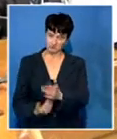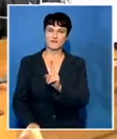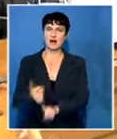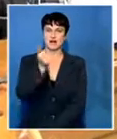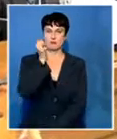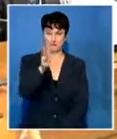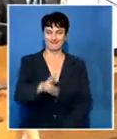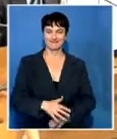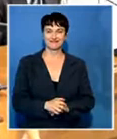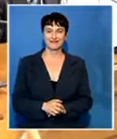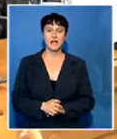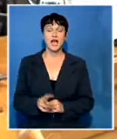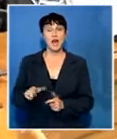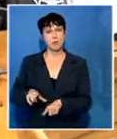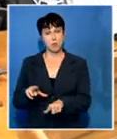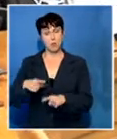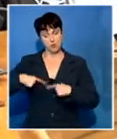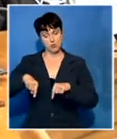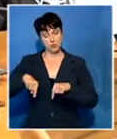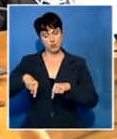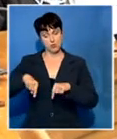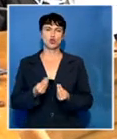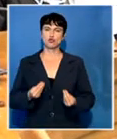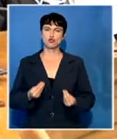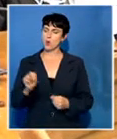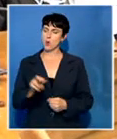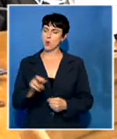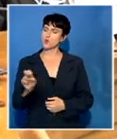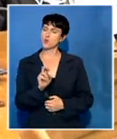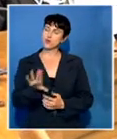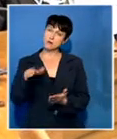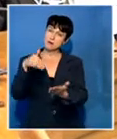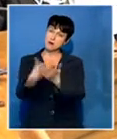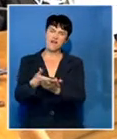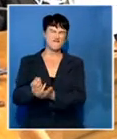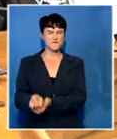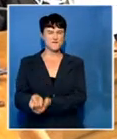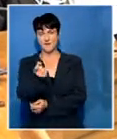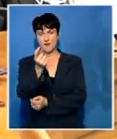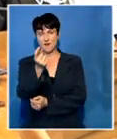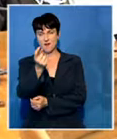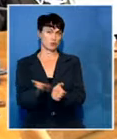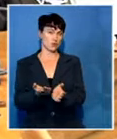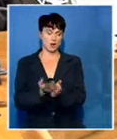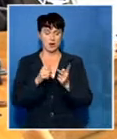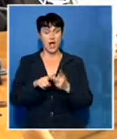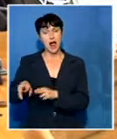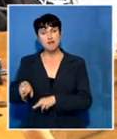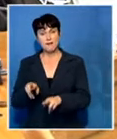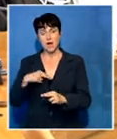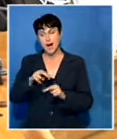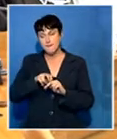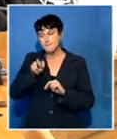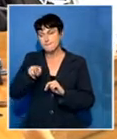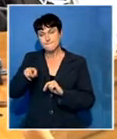provinces such as Limpopo, children are walking long distance to school while others cross rivers. So what I would like to know is that what can the